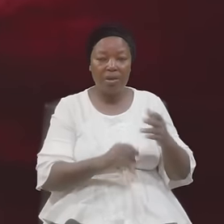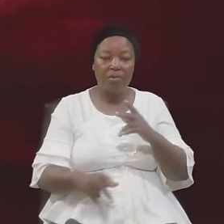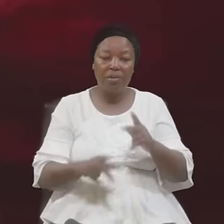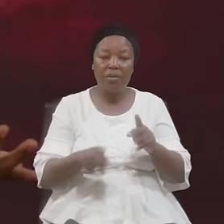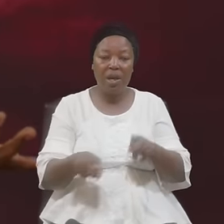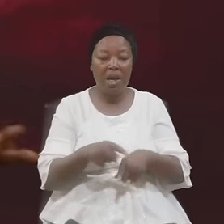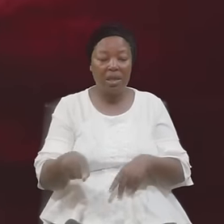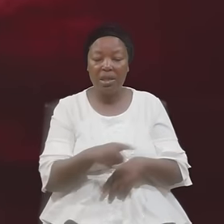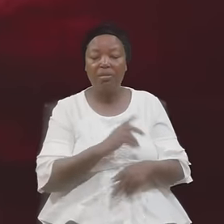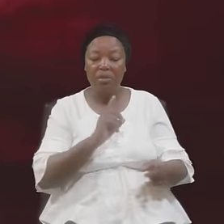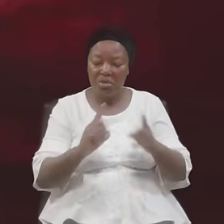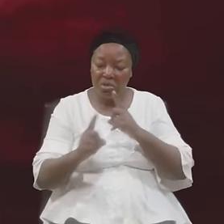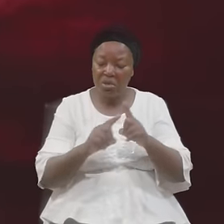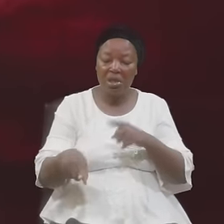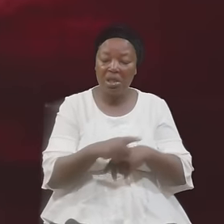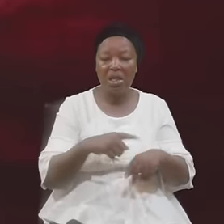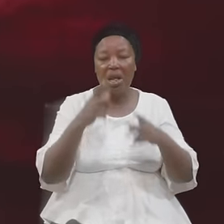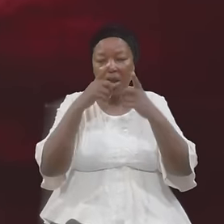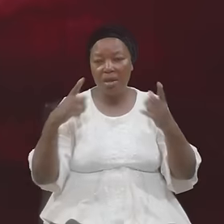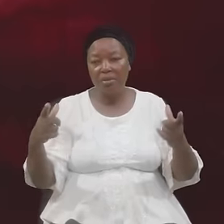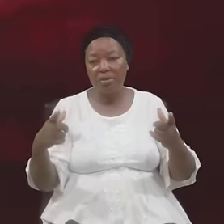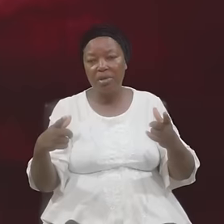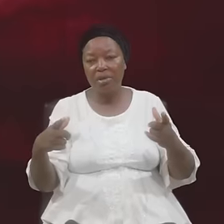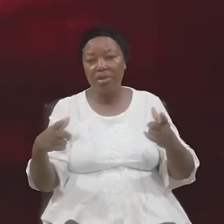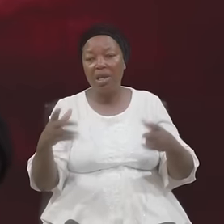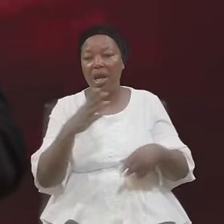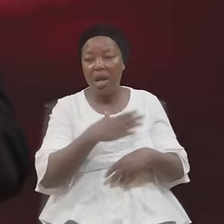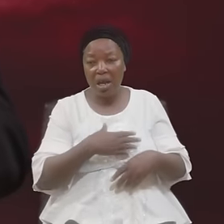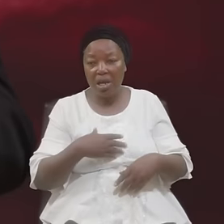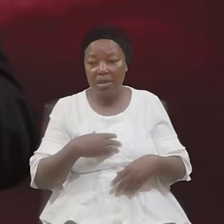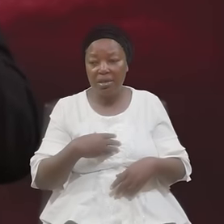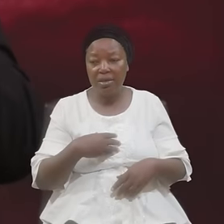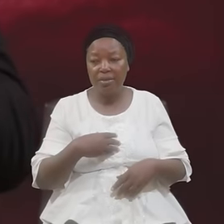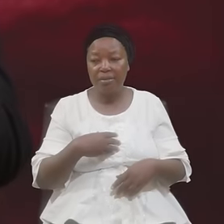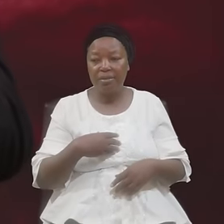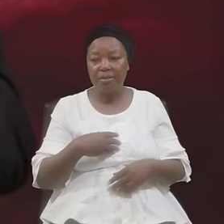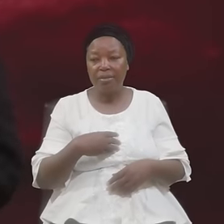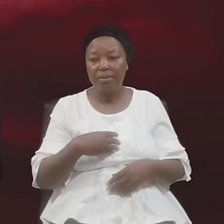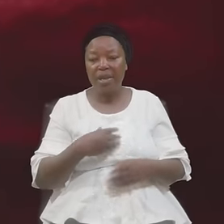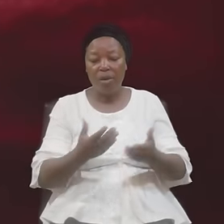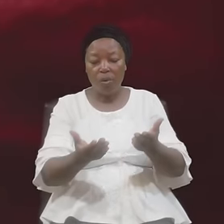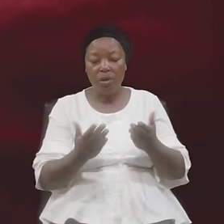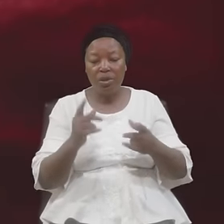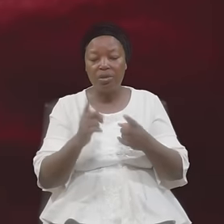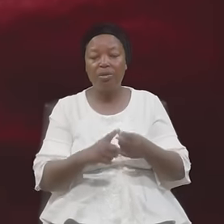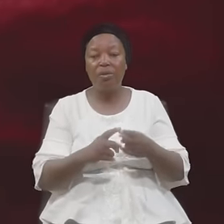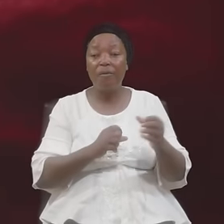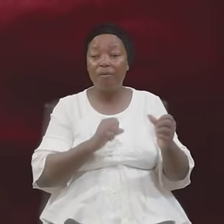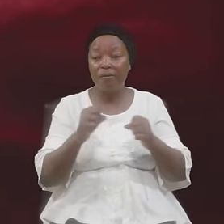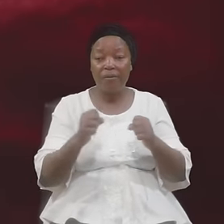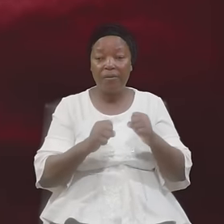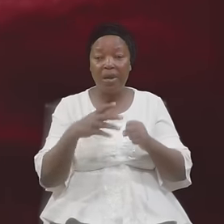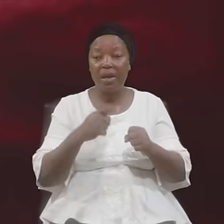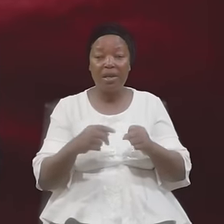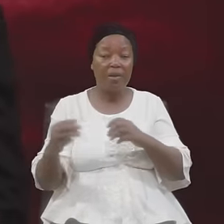Them Talking Their Language And Wanting To Fight The